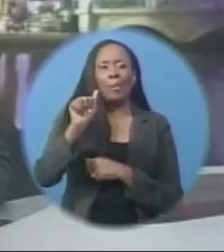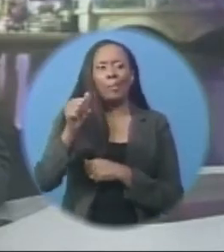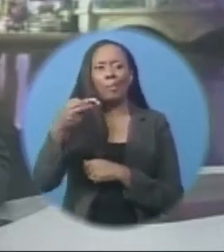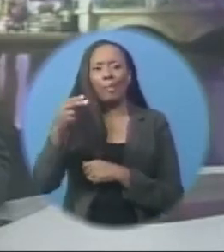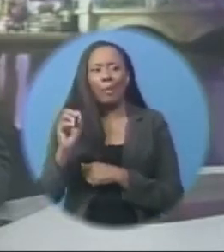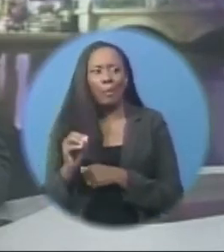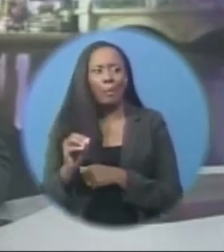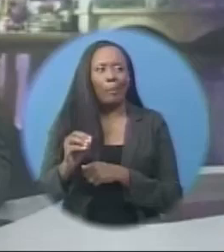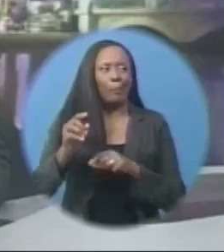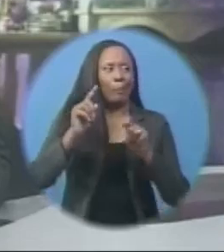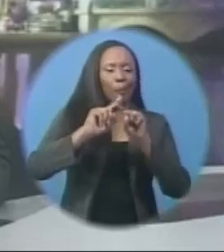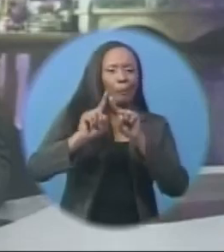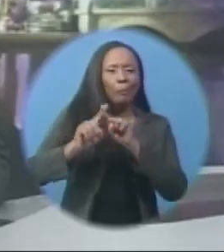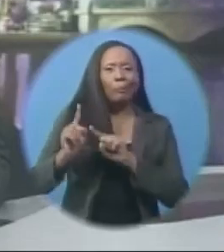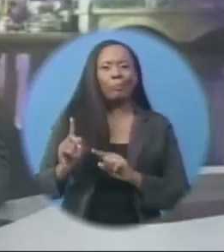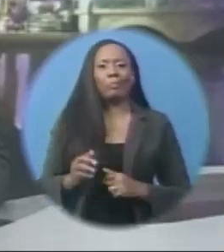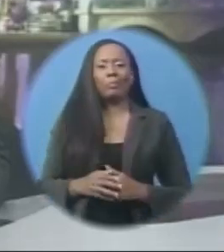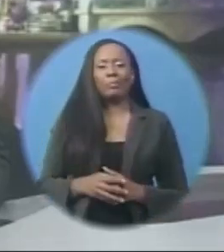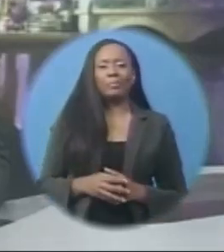the hurricane lashed the island